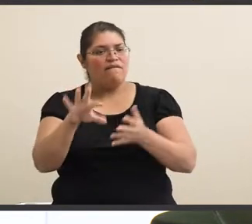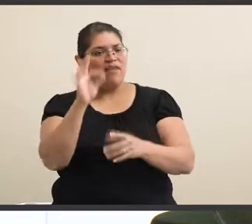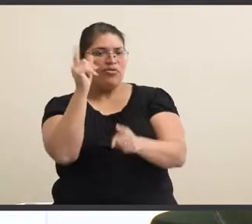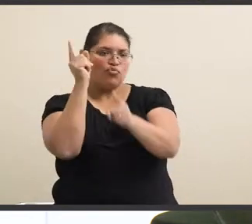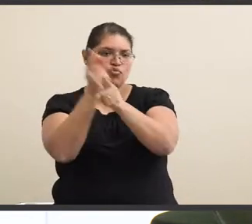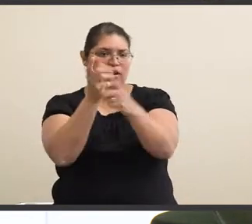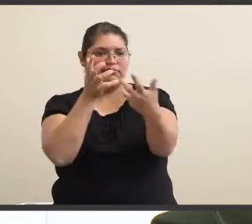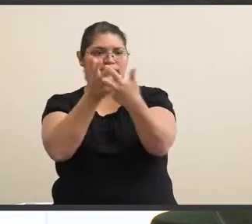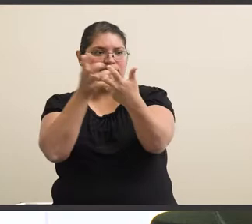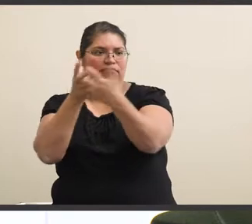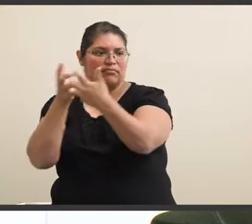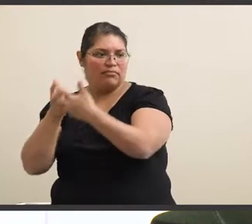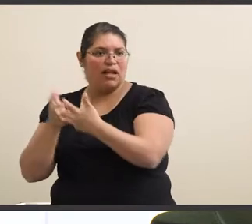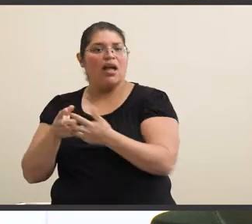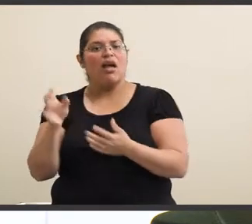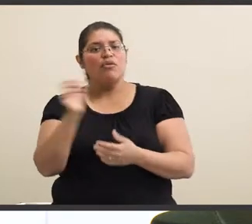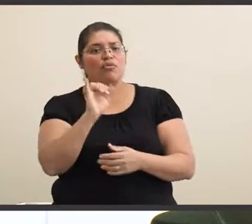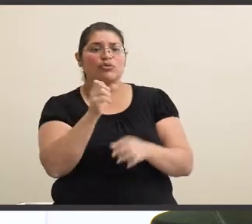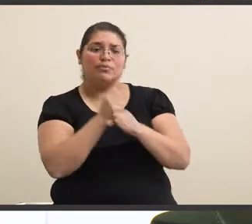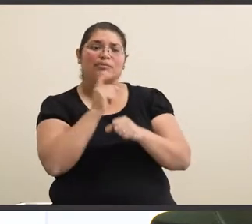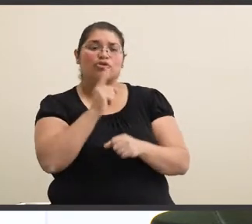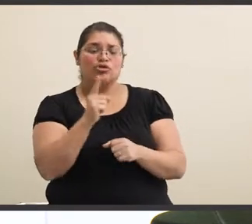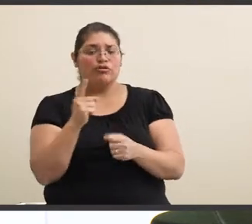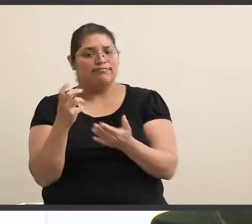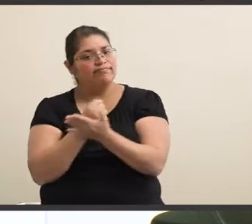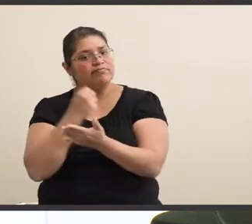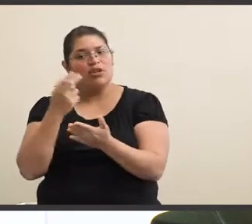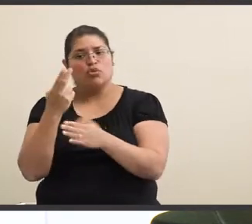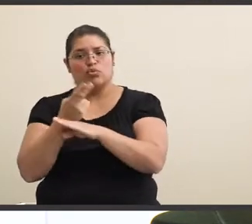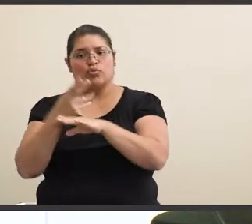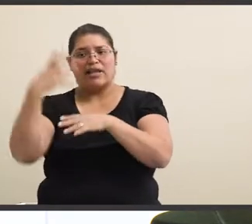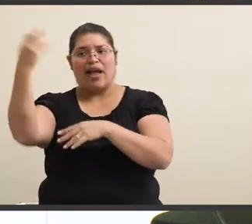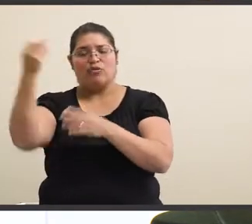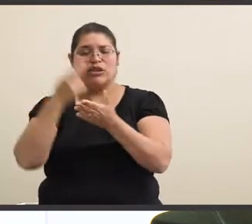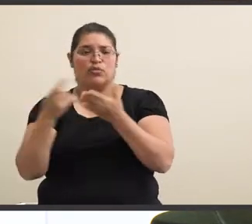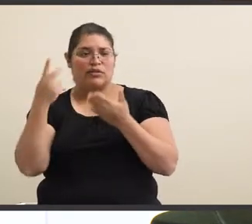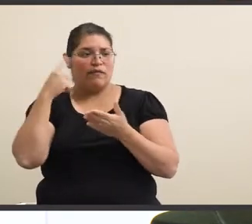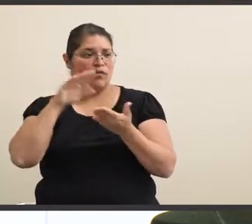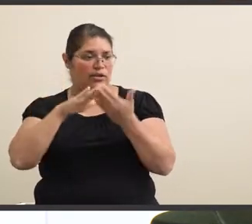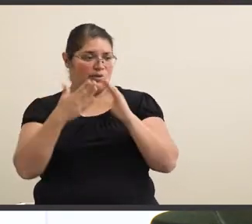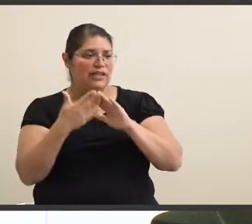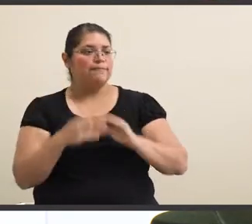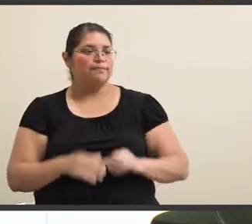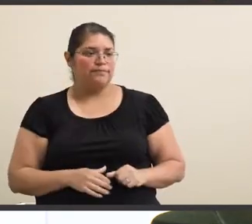things for you and also make sure you utilize the outside resources that are there for the community.